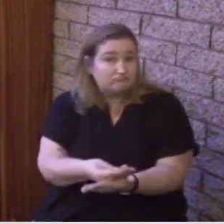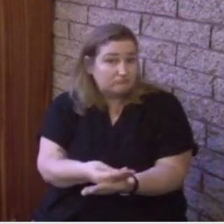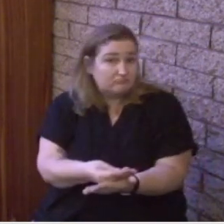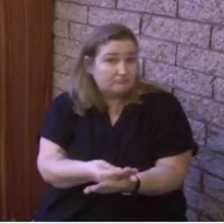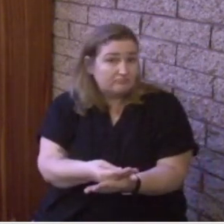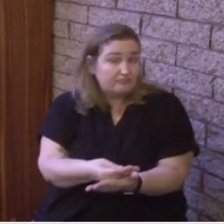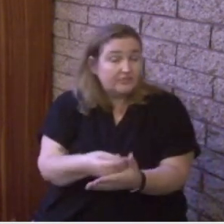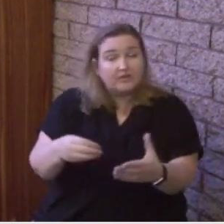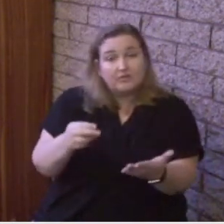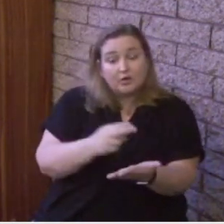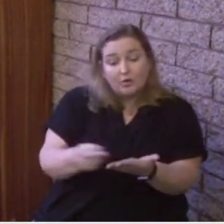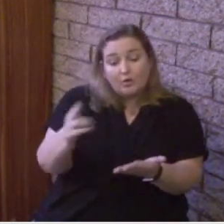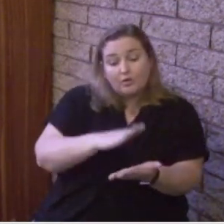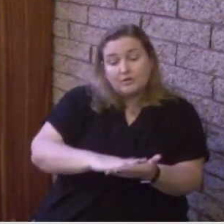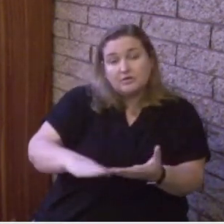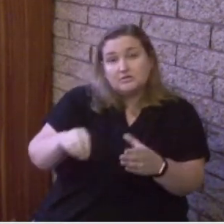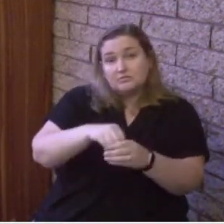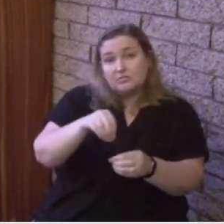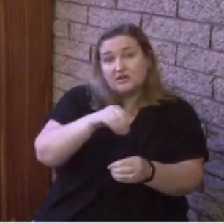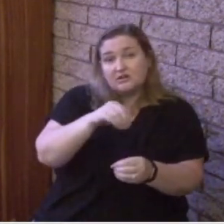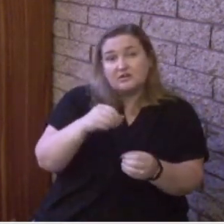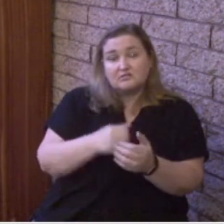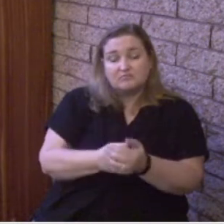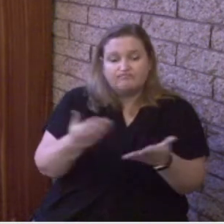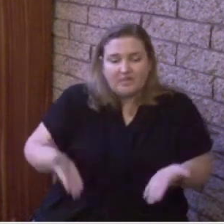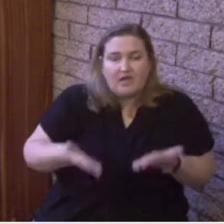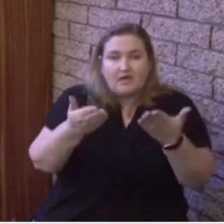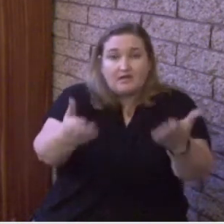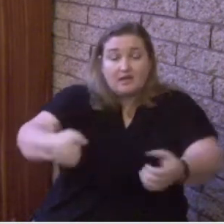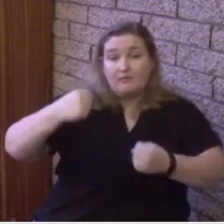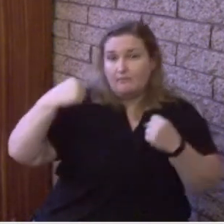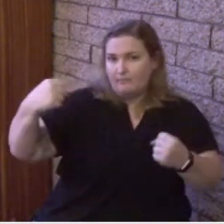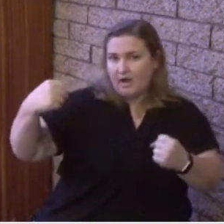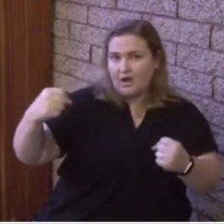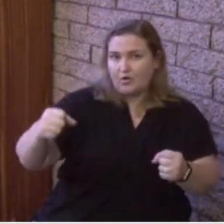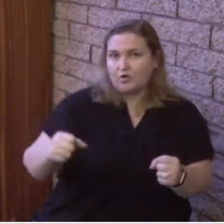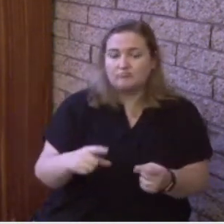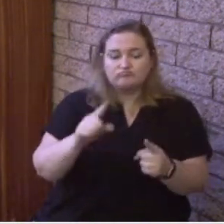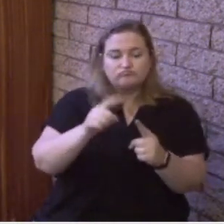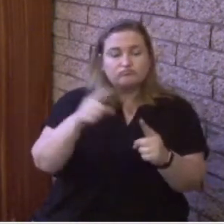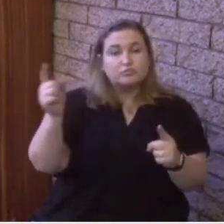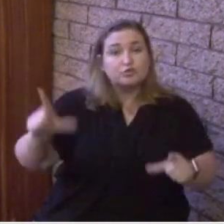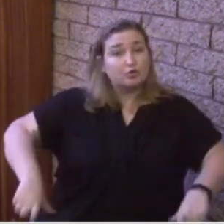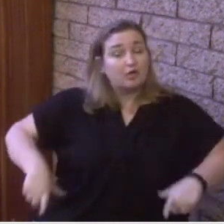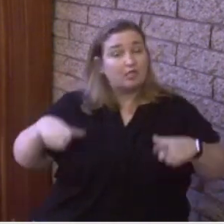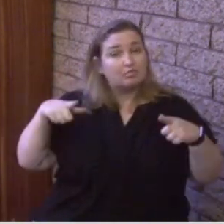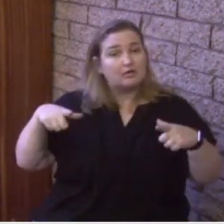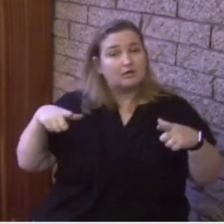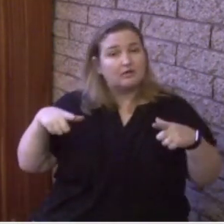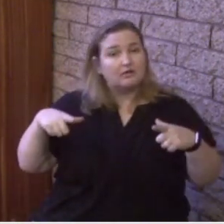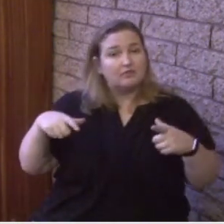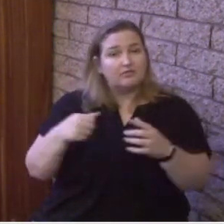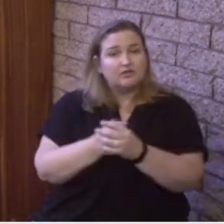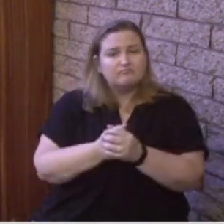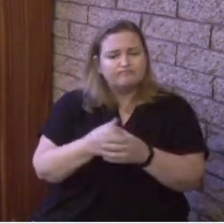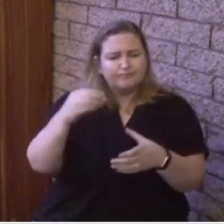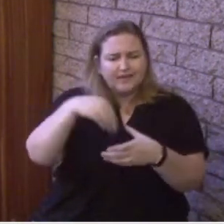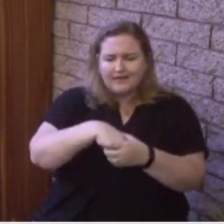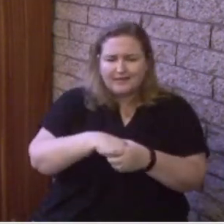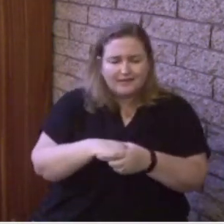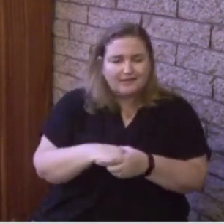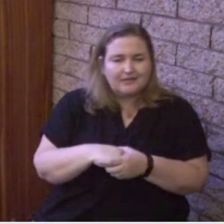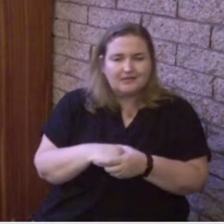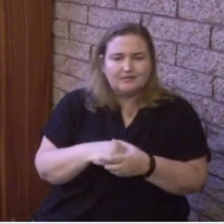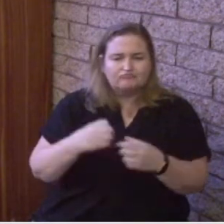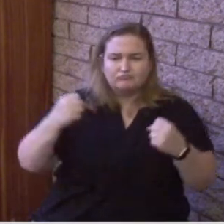to live. The Holy Spirit empowers us to live out a life in strength and joy, not